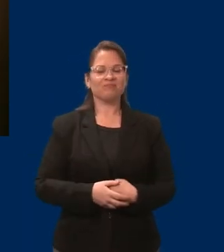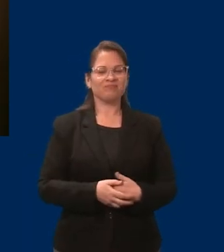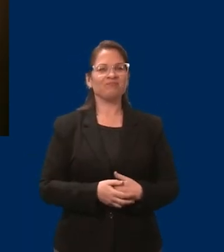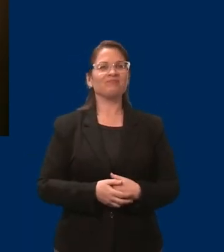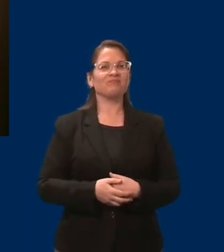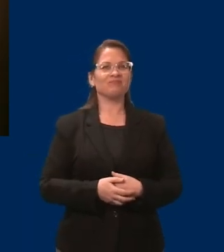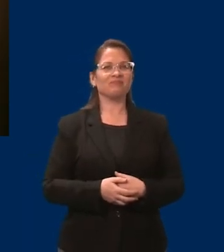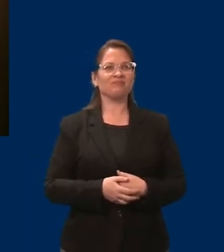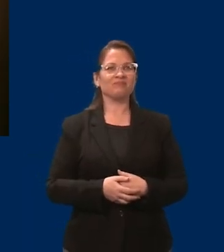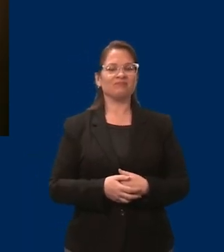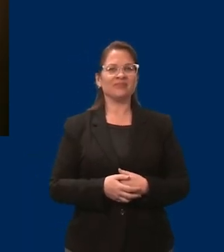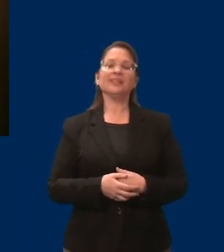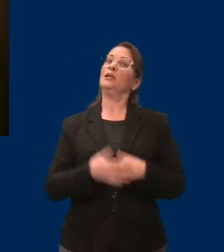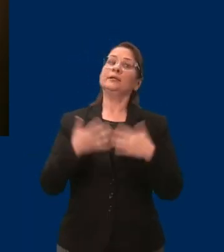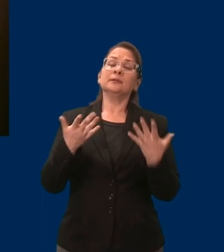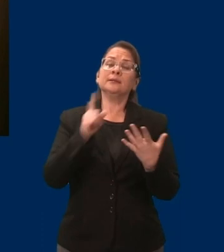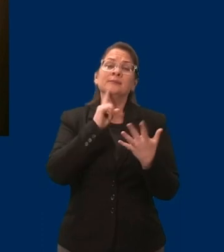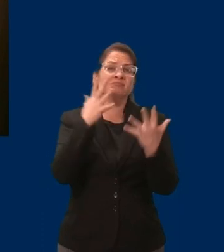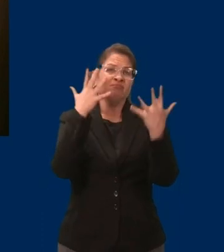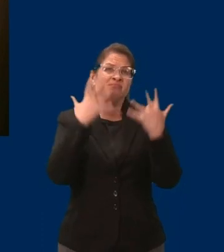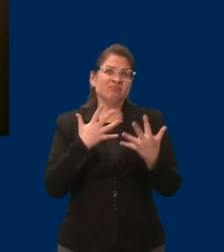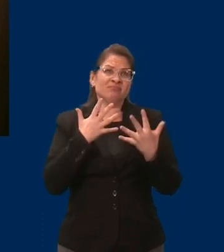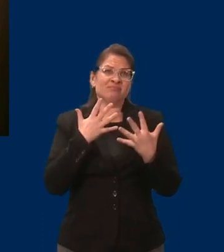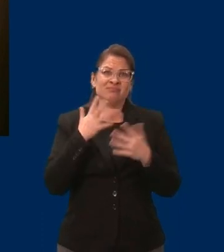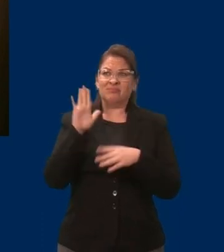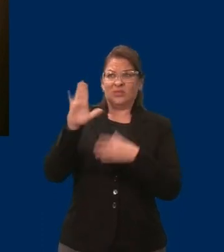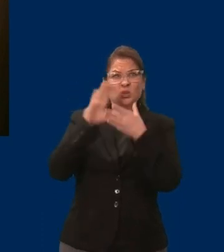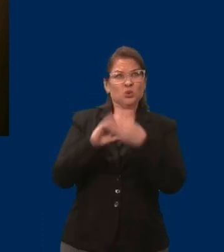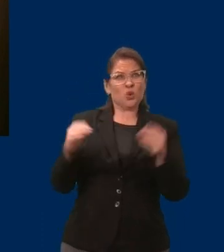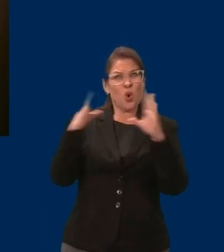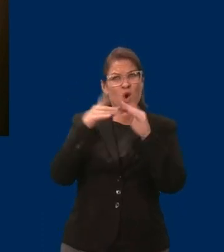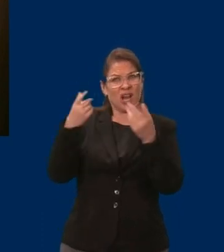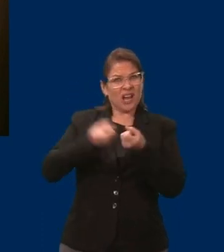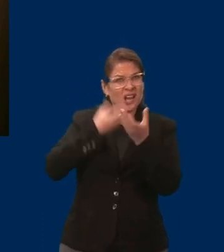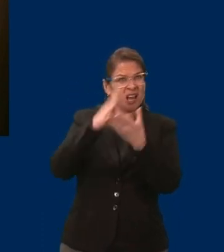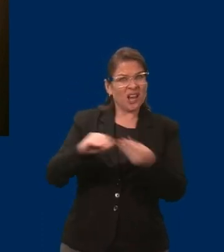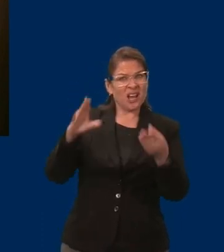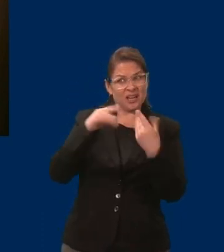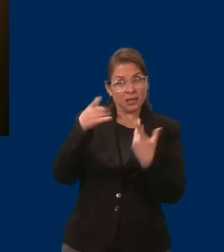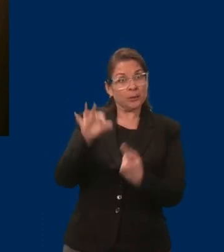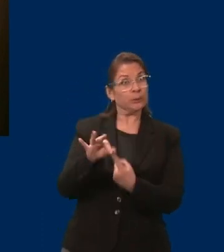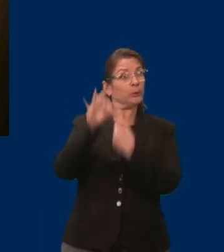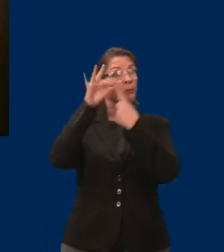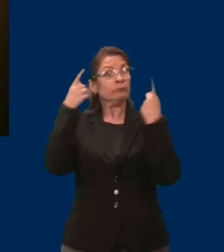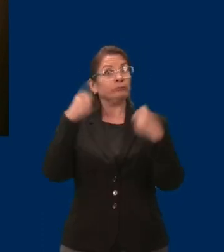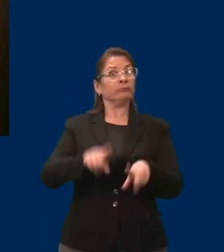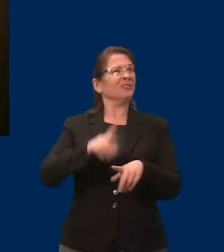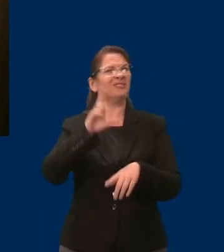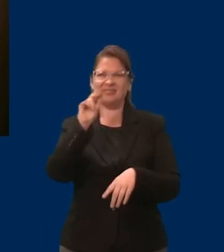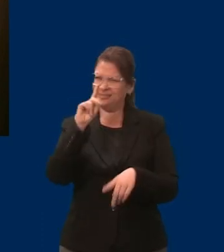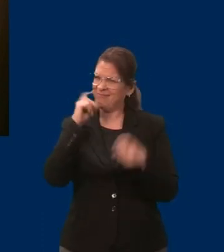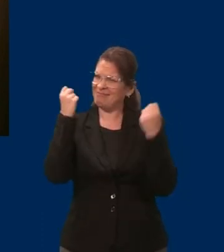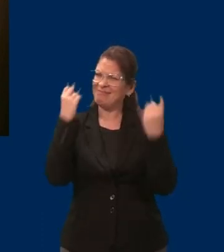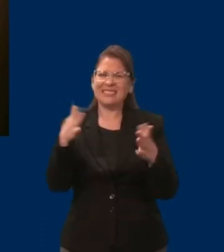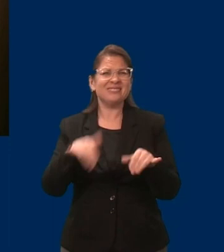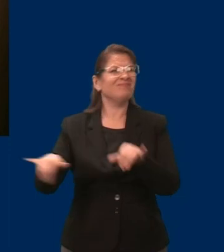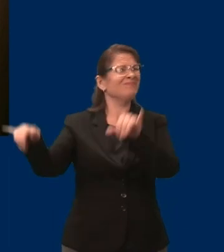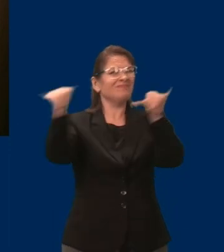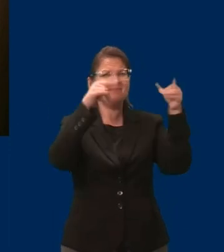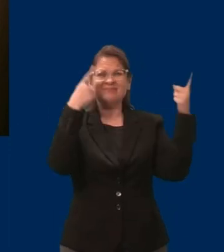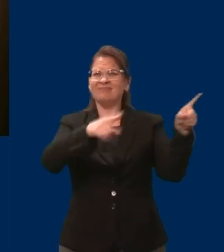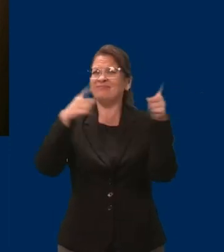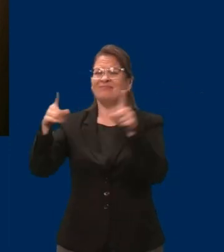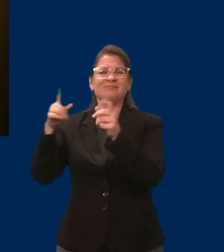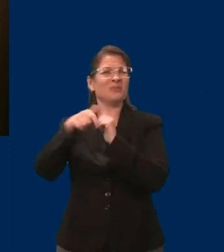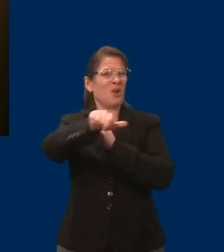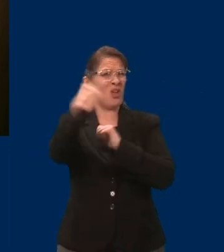Sadly, Ann's story is not unique in the rare disease community, and you know this. And so what I'd like to do is put Ann's story